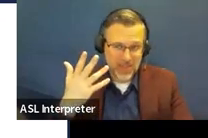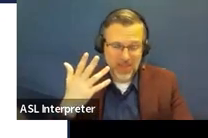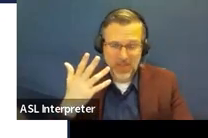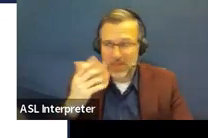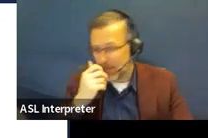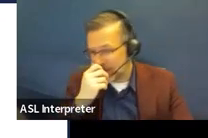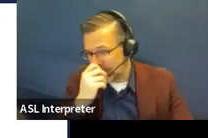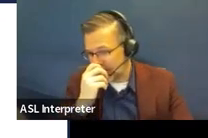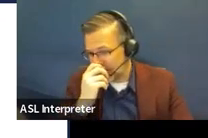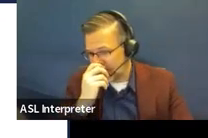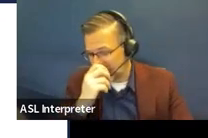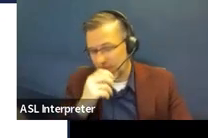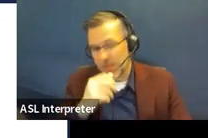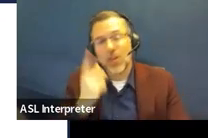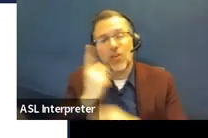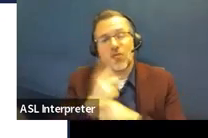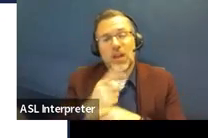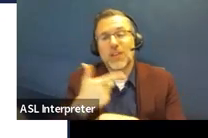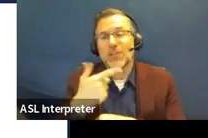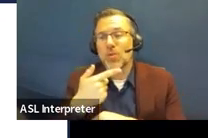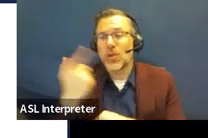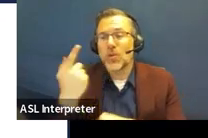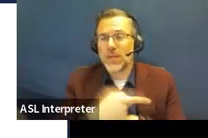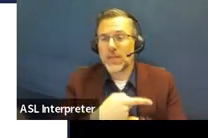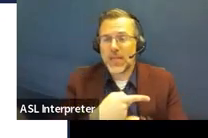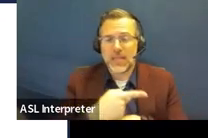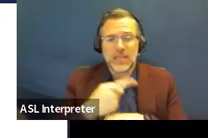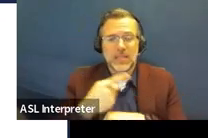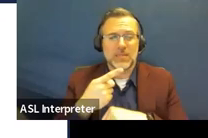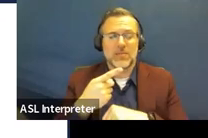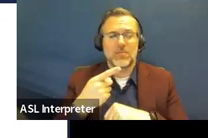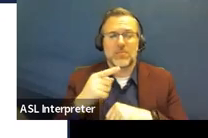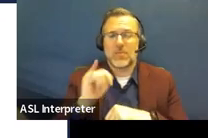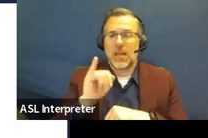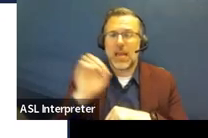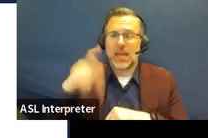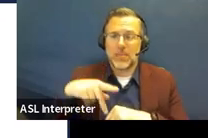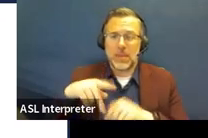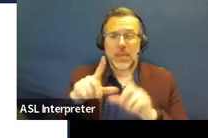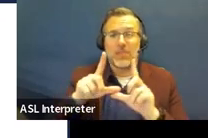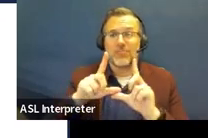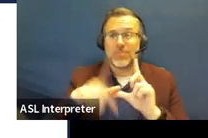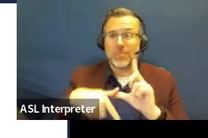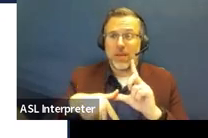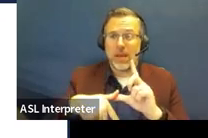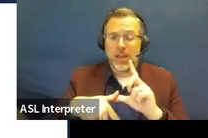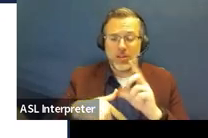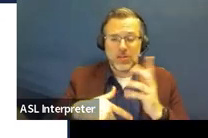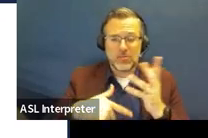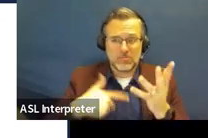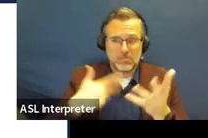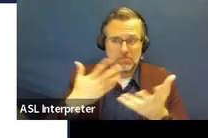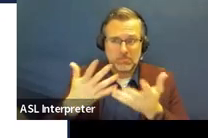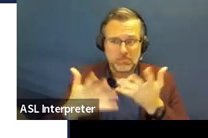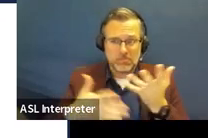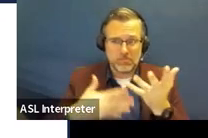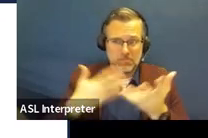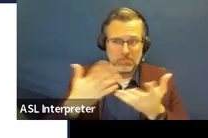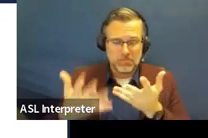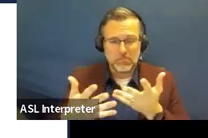that, you know, 21 day time period where the IEP is sitting expired and, and